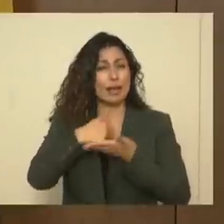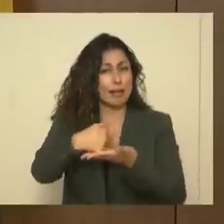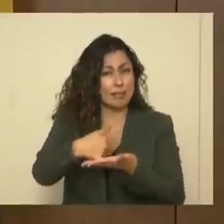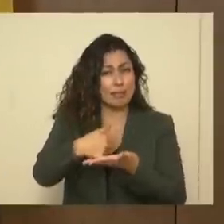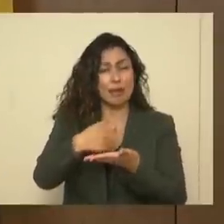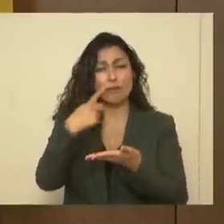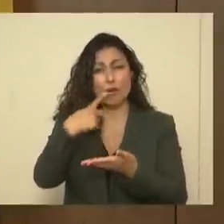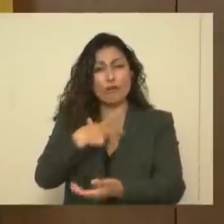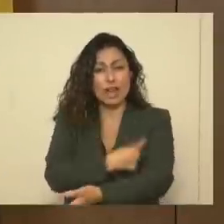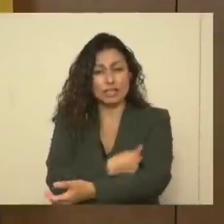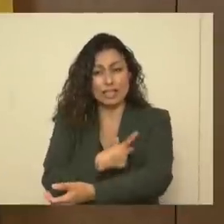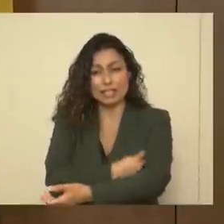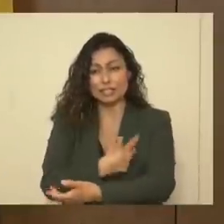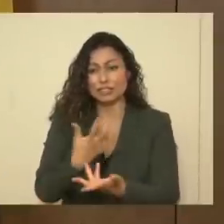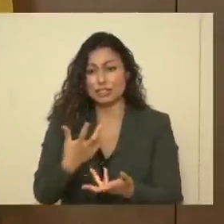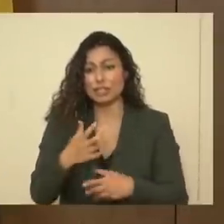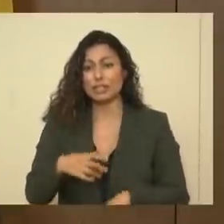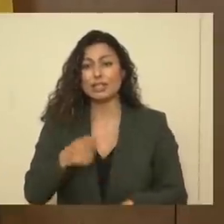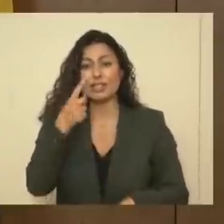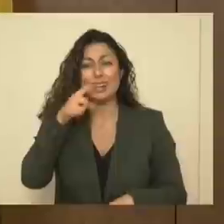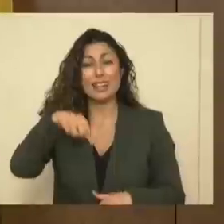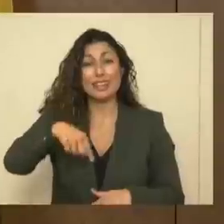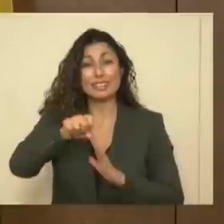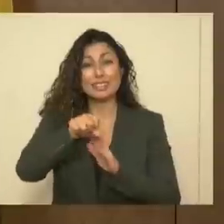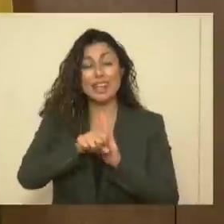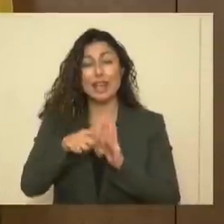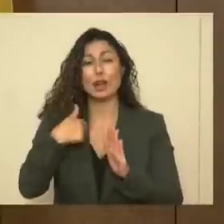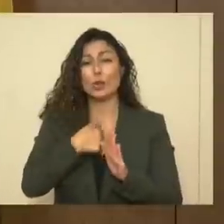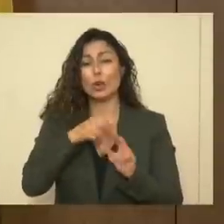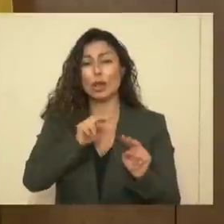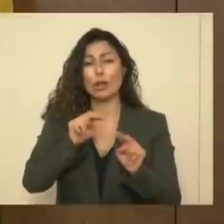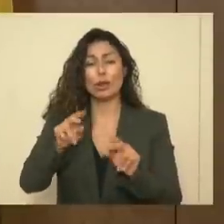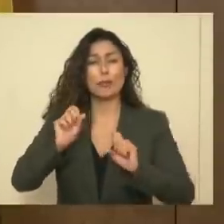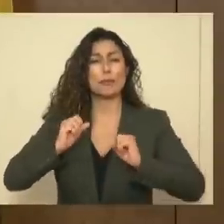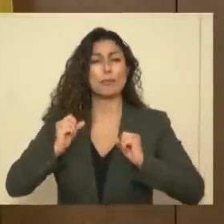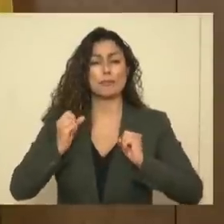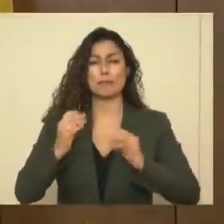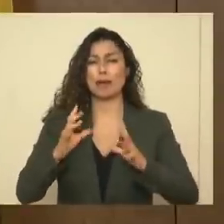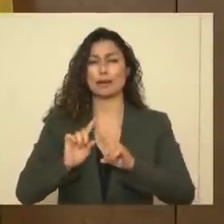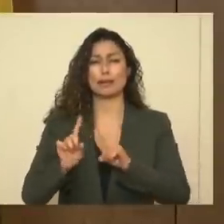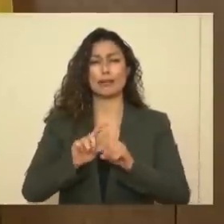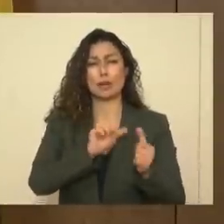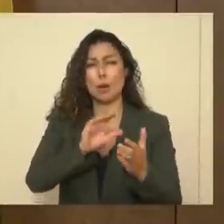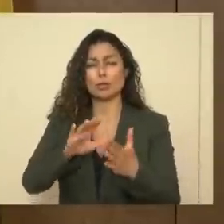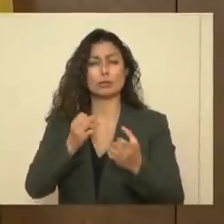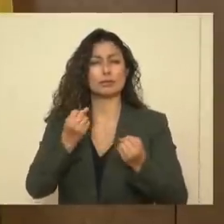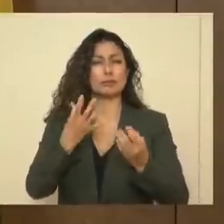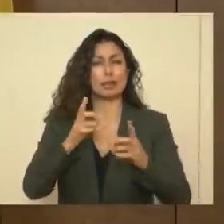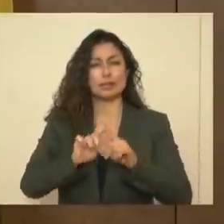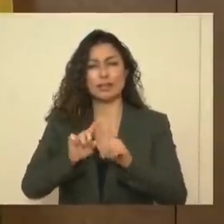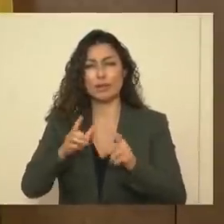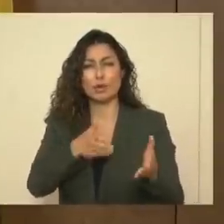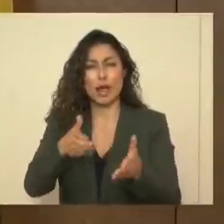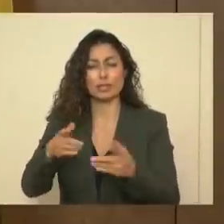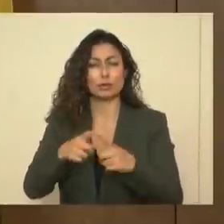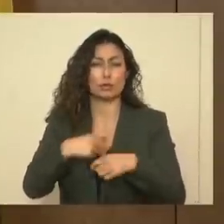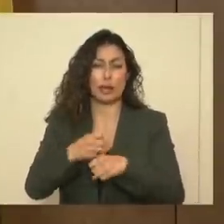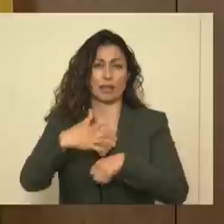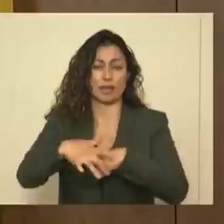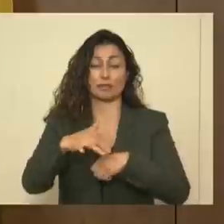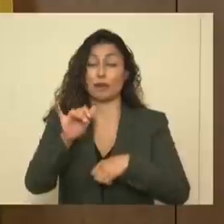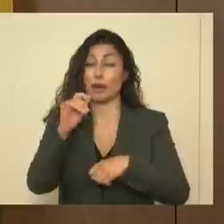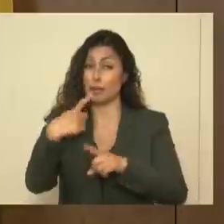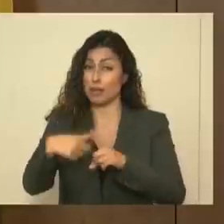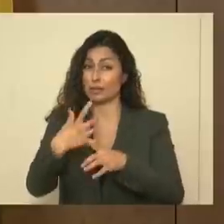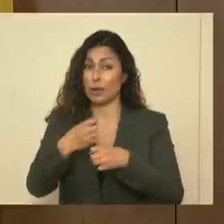vaccinations. So, this is a state that looks at any number of ways to be available. I also want to make this comment.